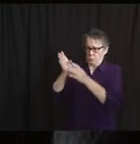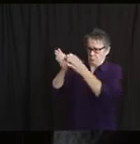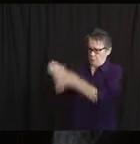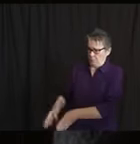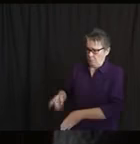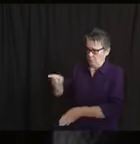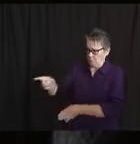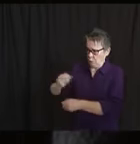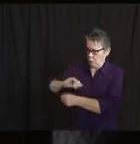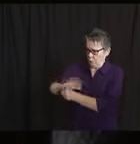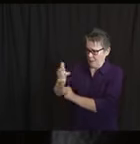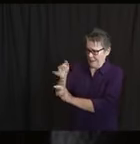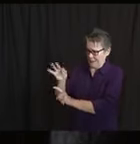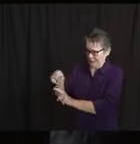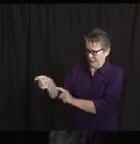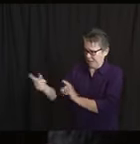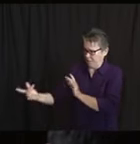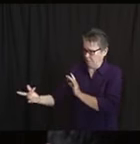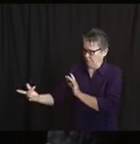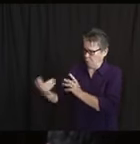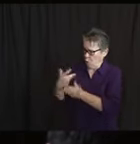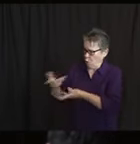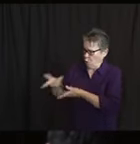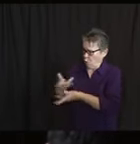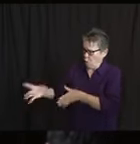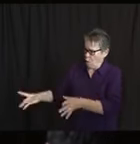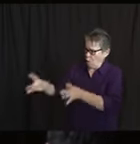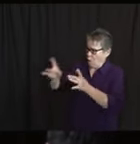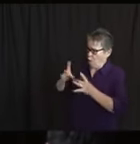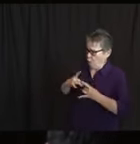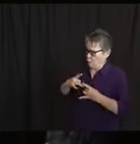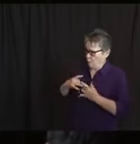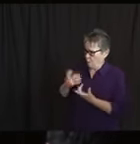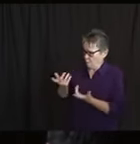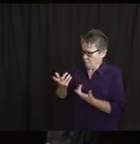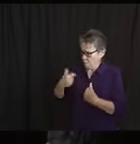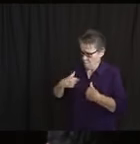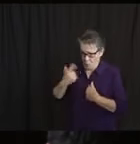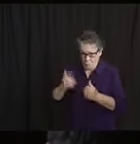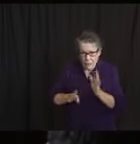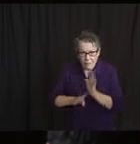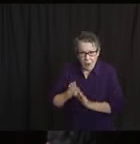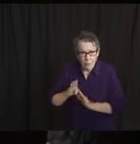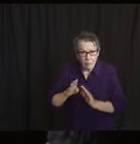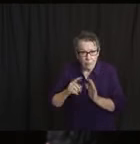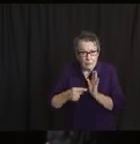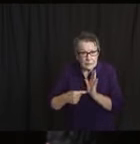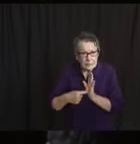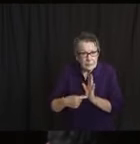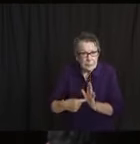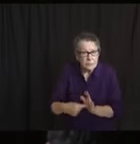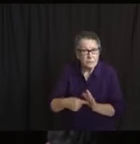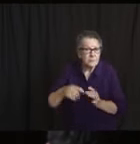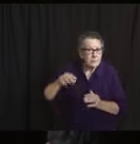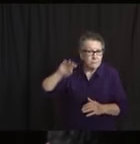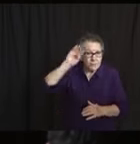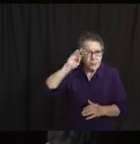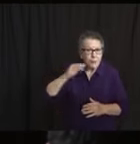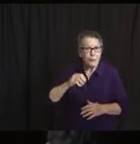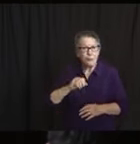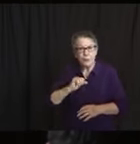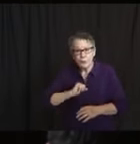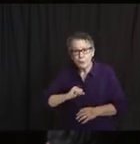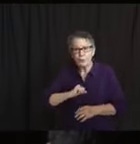all of these questions and all of these conversations that the contact tracer is having with the contact are, you know,